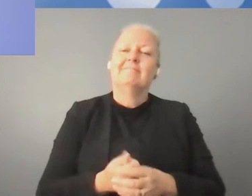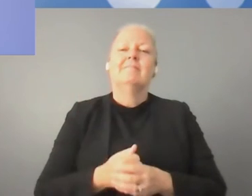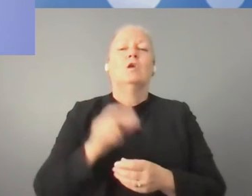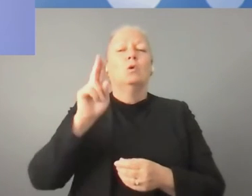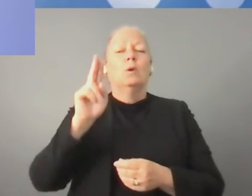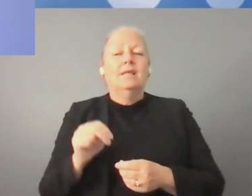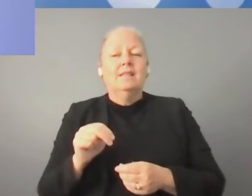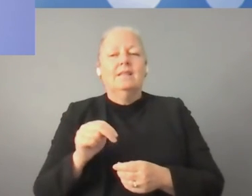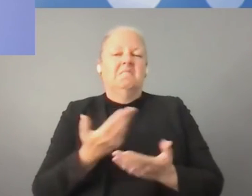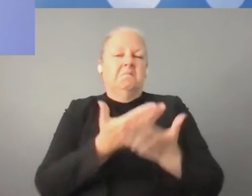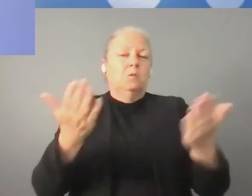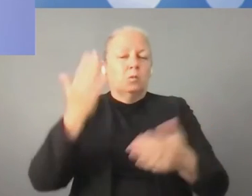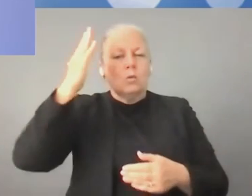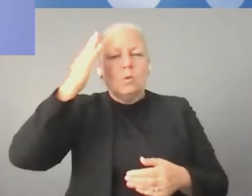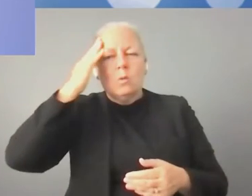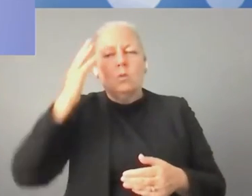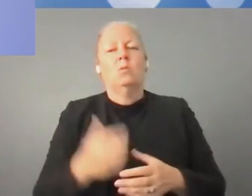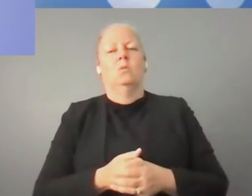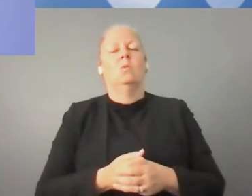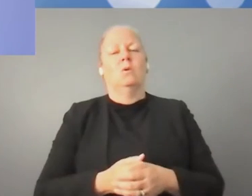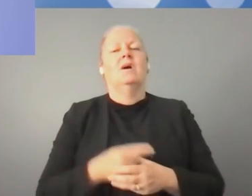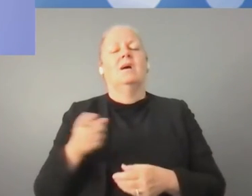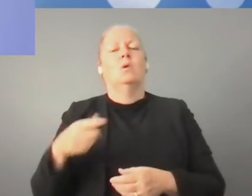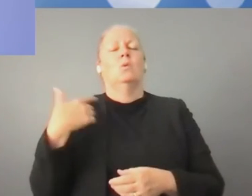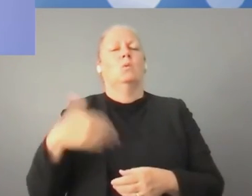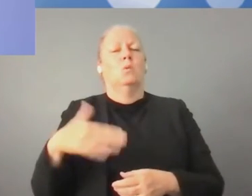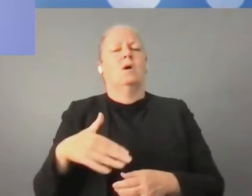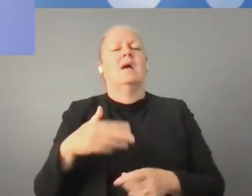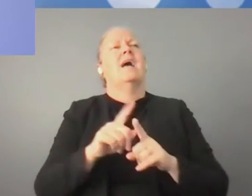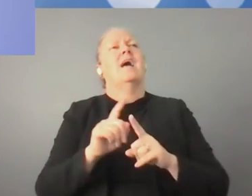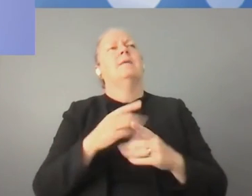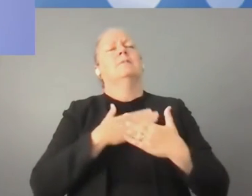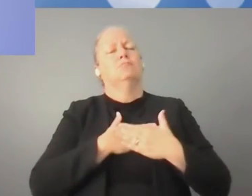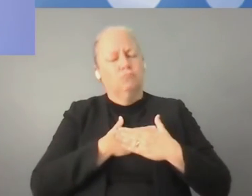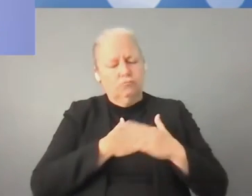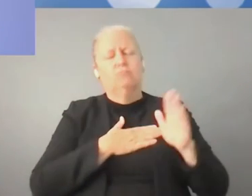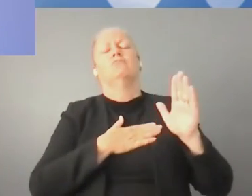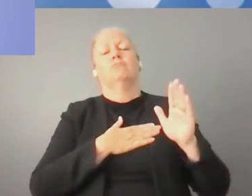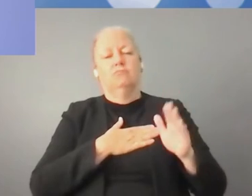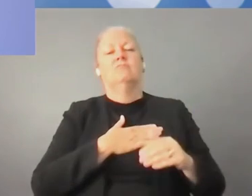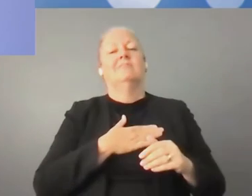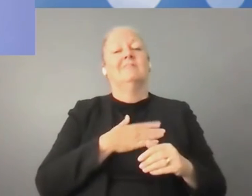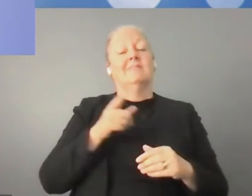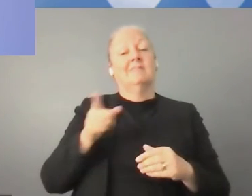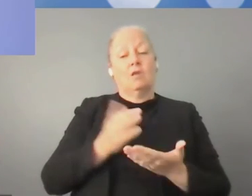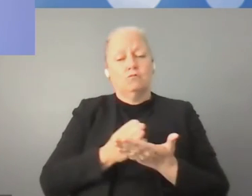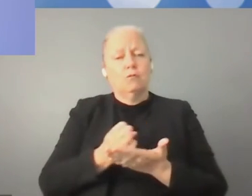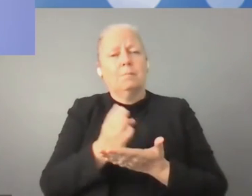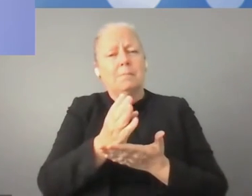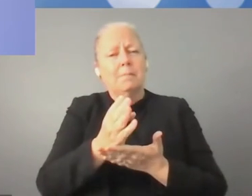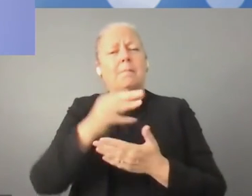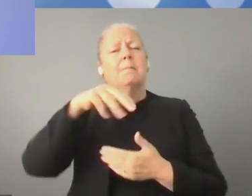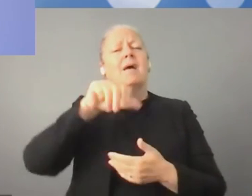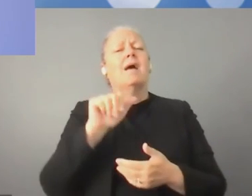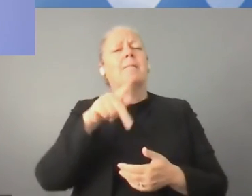all know, is committed through the roadmap for technological cooperation of the Secretary General to an Internet which connects,